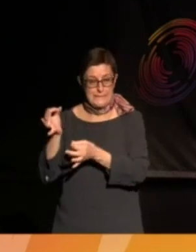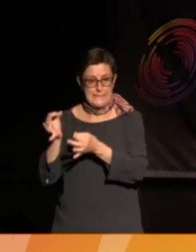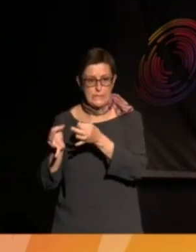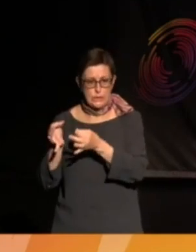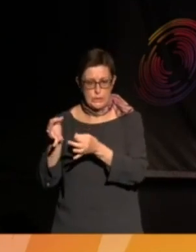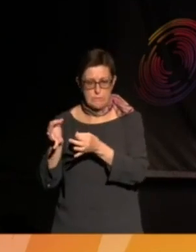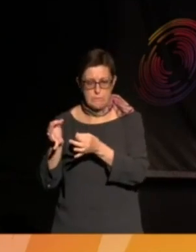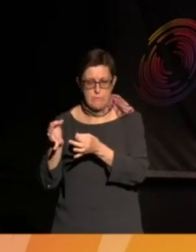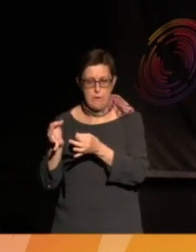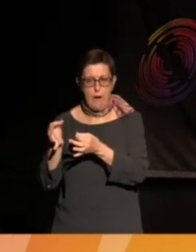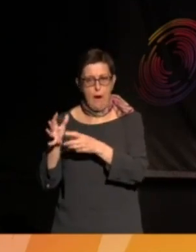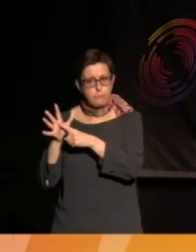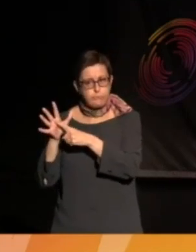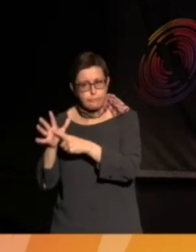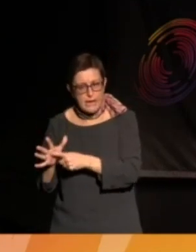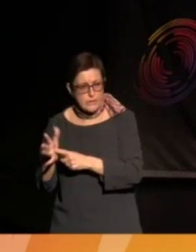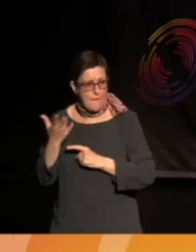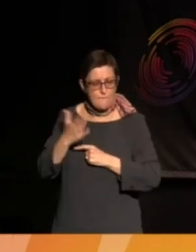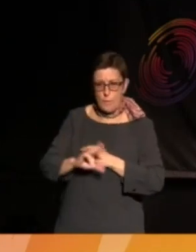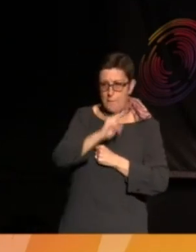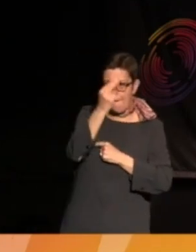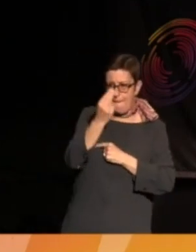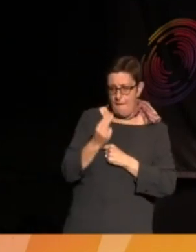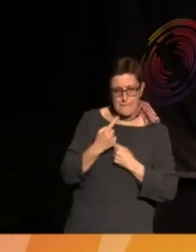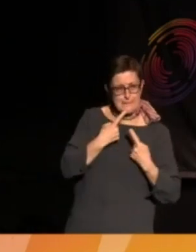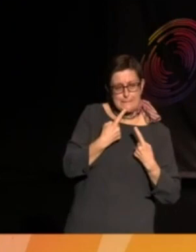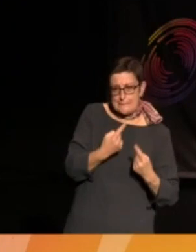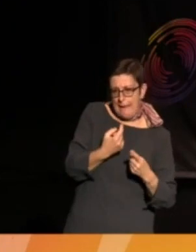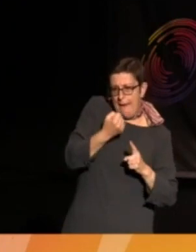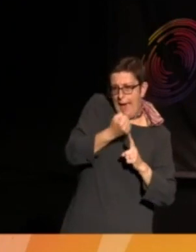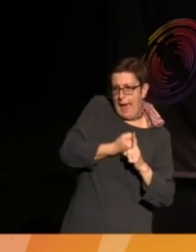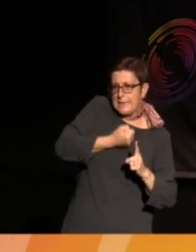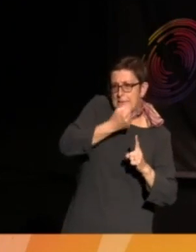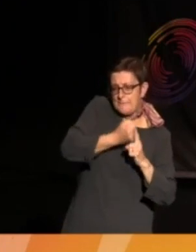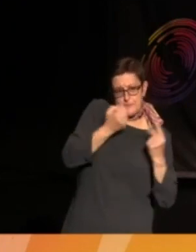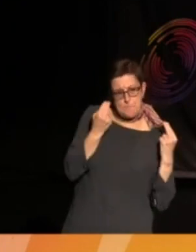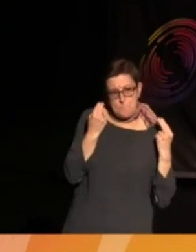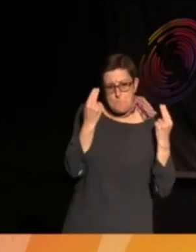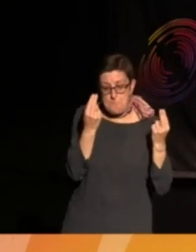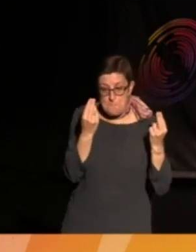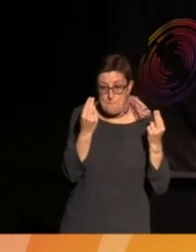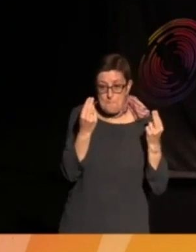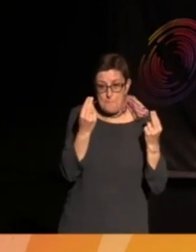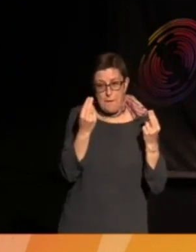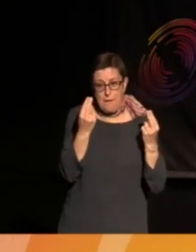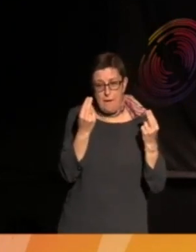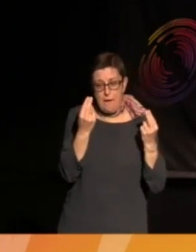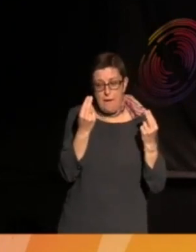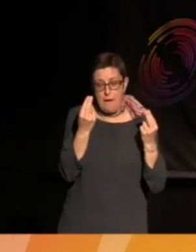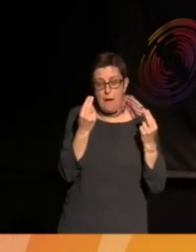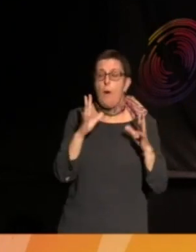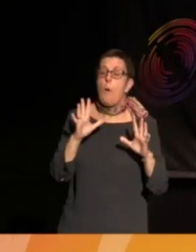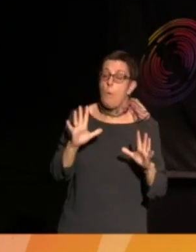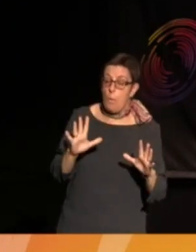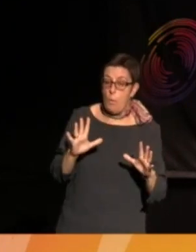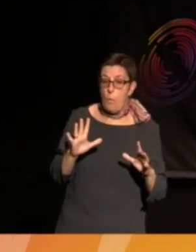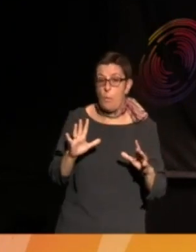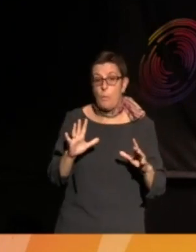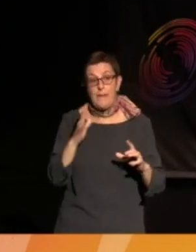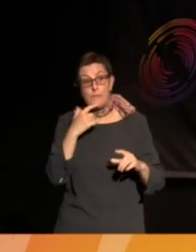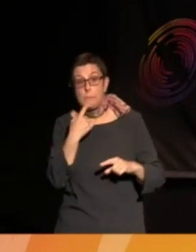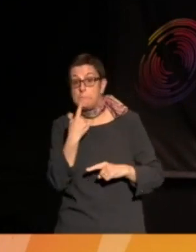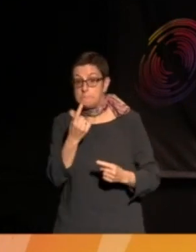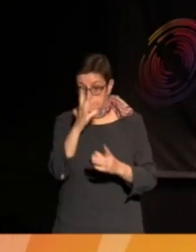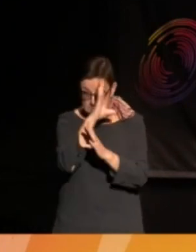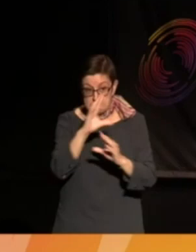activism in their portfolio, if you like. you know, there's always the pressure that once you put your head above the parapet and you say, I'm interested in human rights,